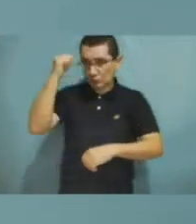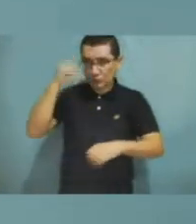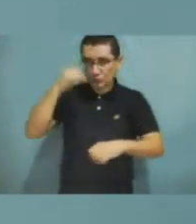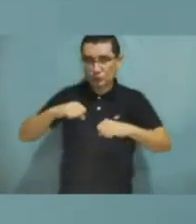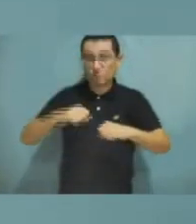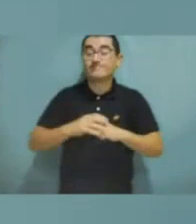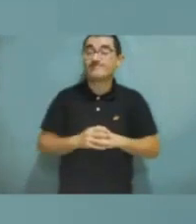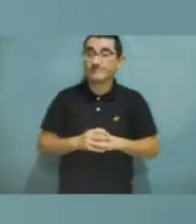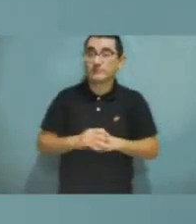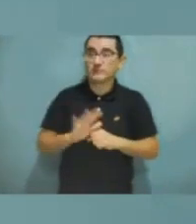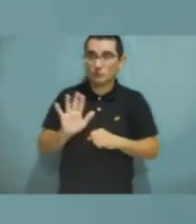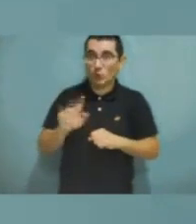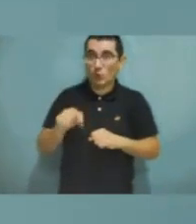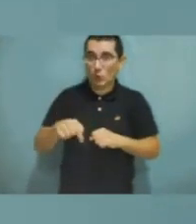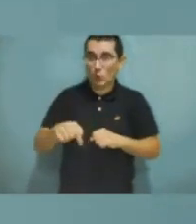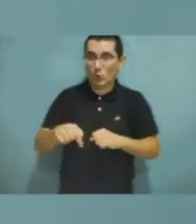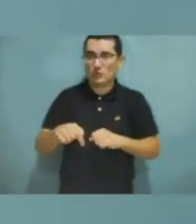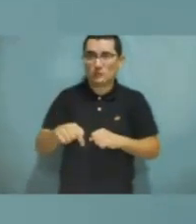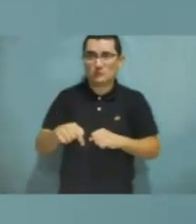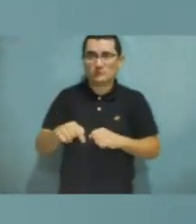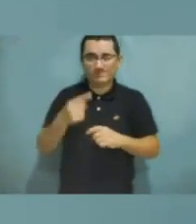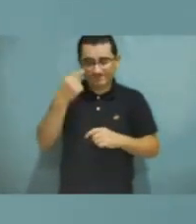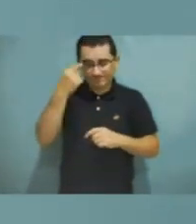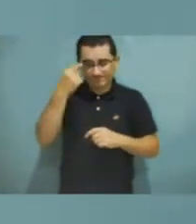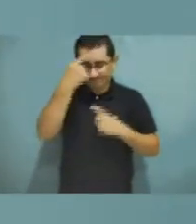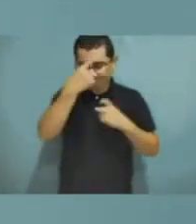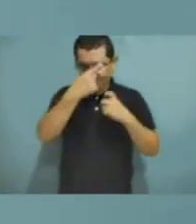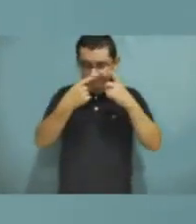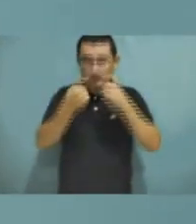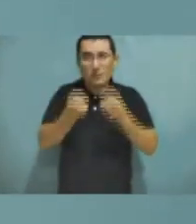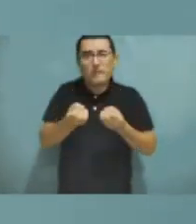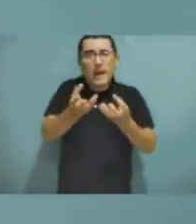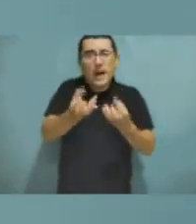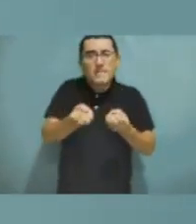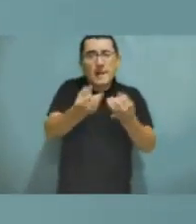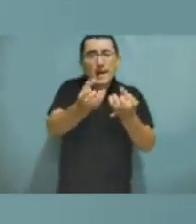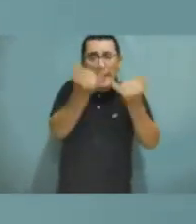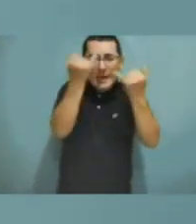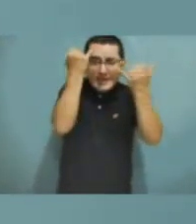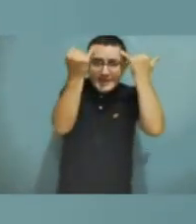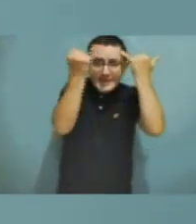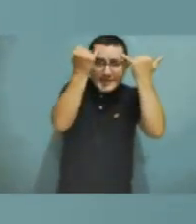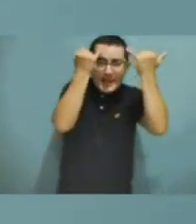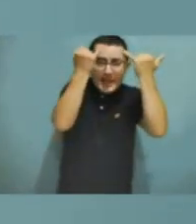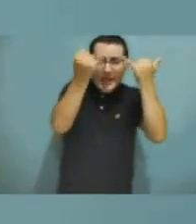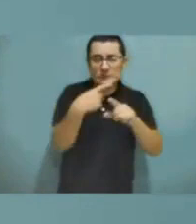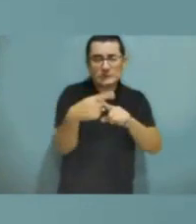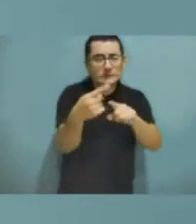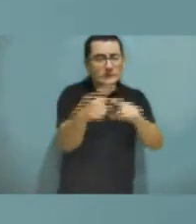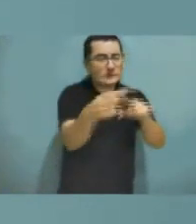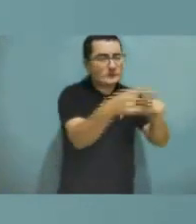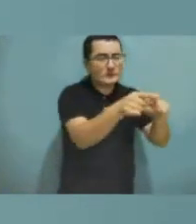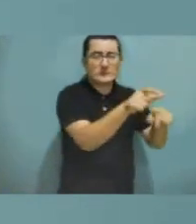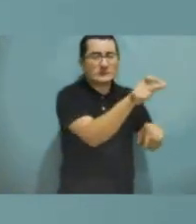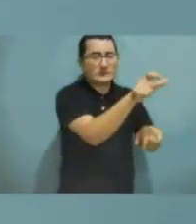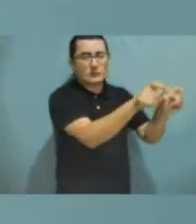have numerous contributions on part of